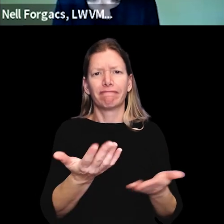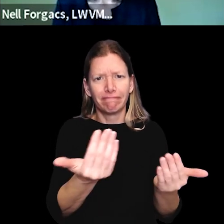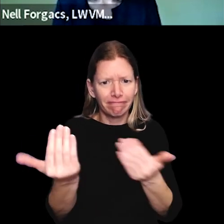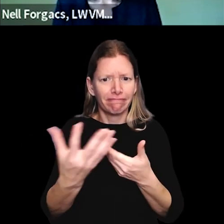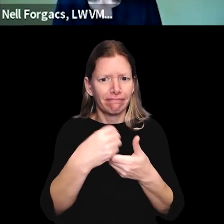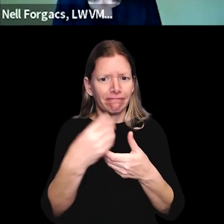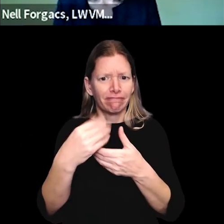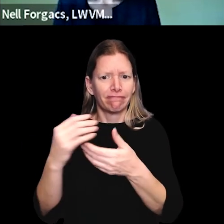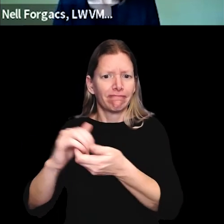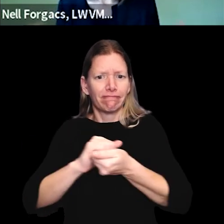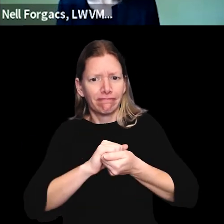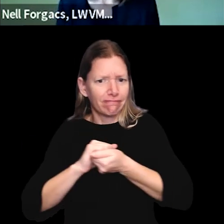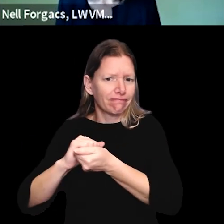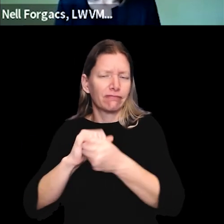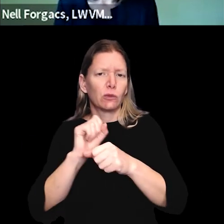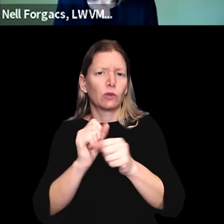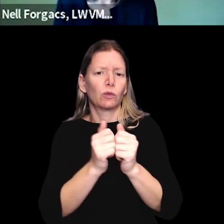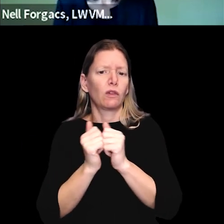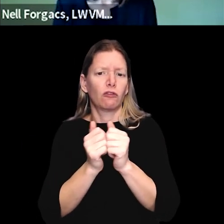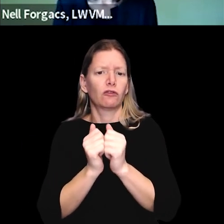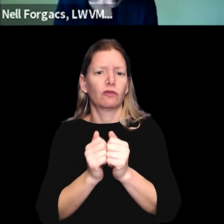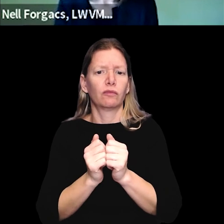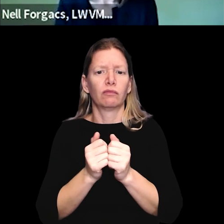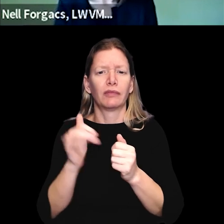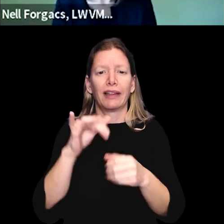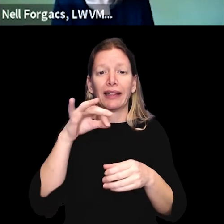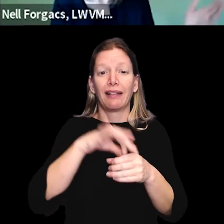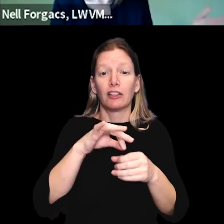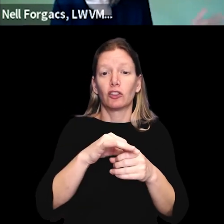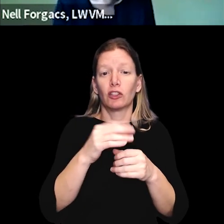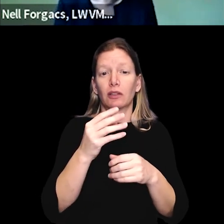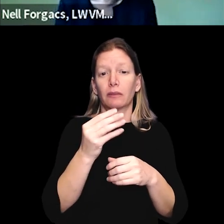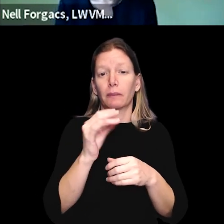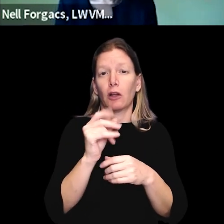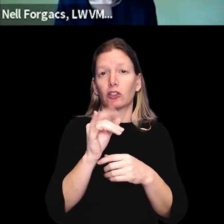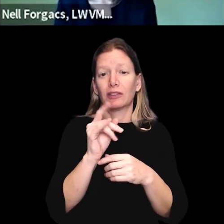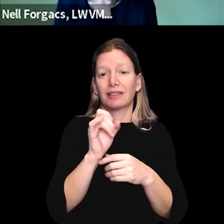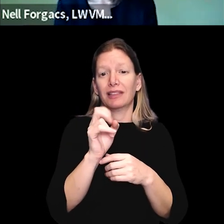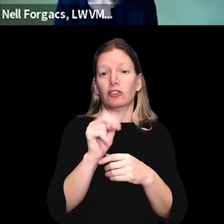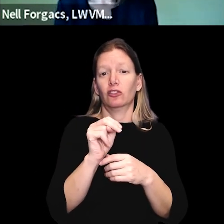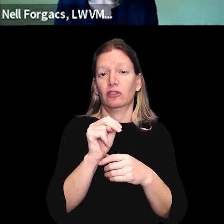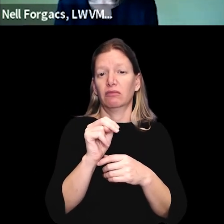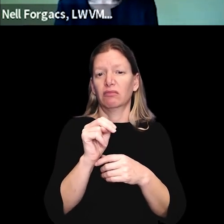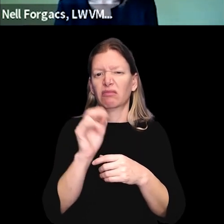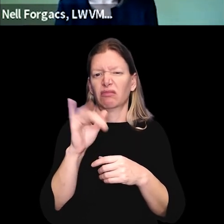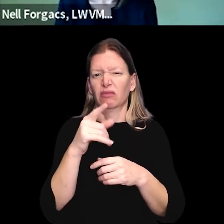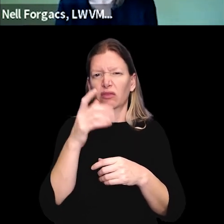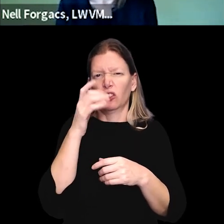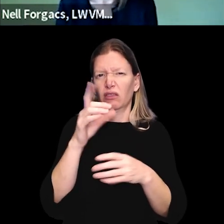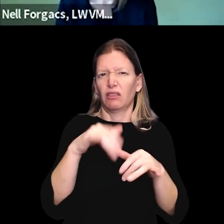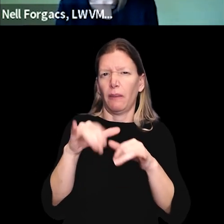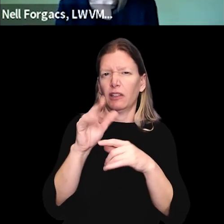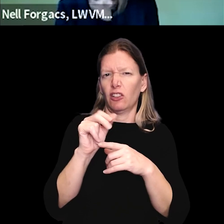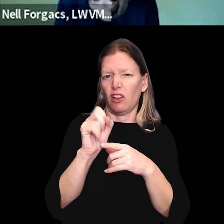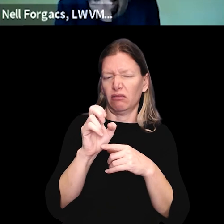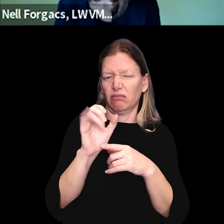And by engaging in coalitions and working together, just like the election modernization coalition that you heard about from